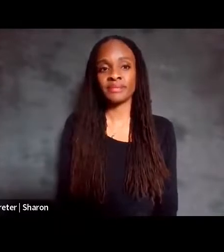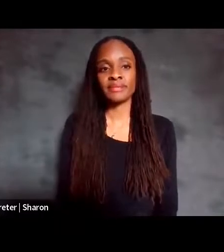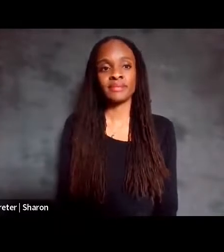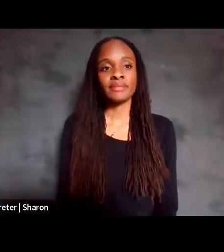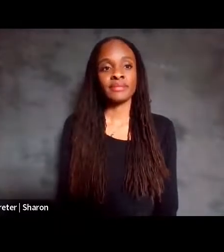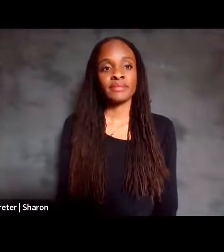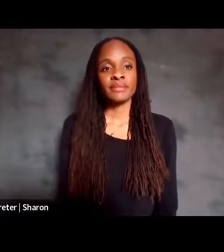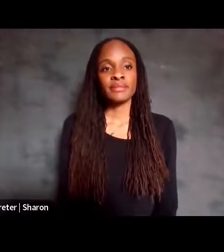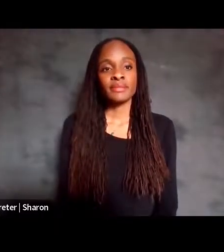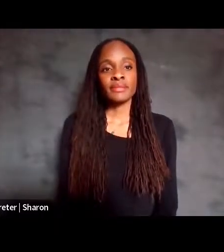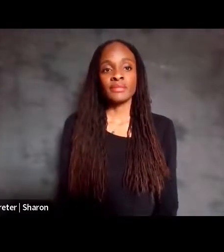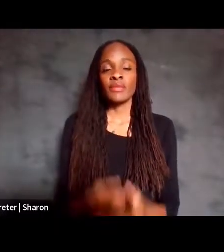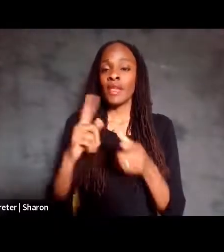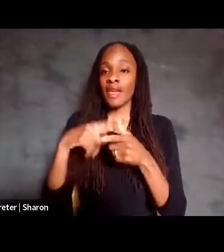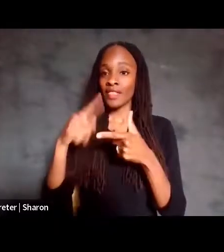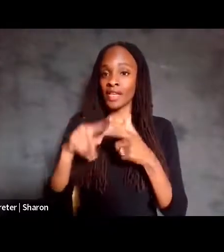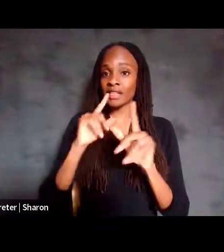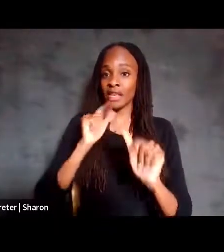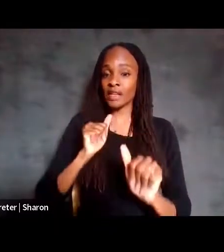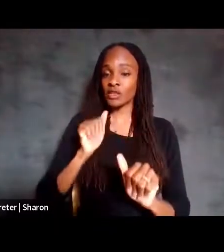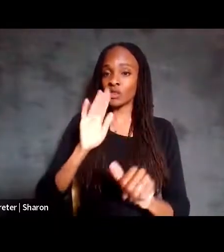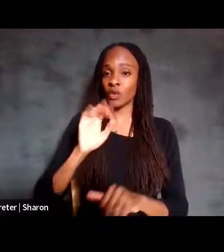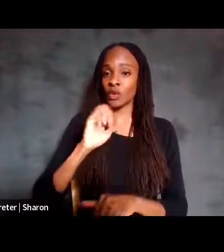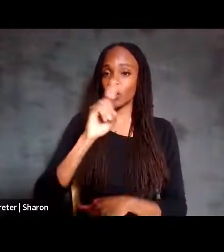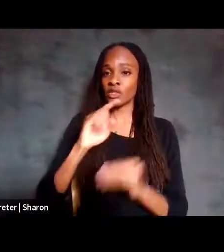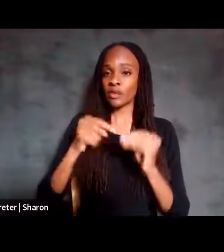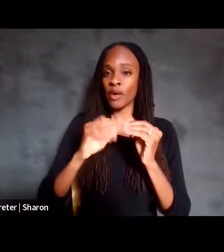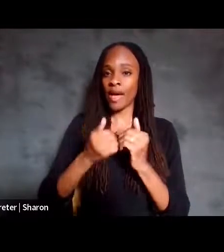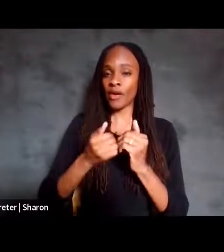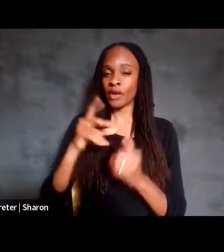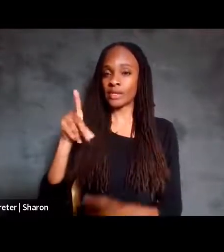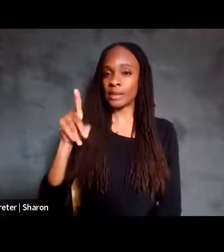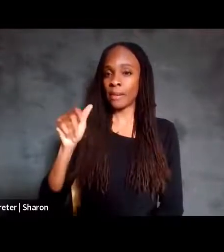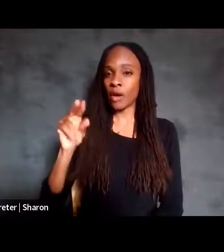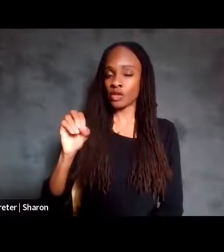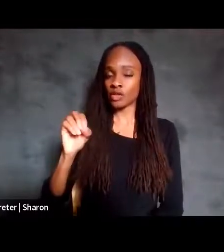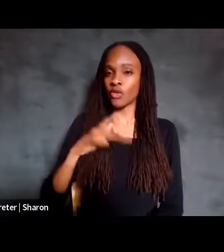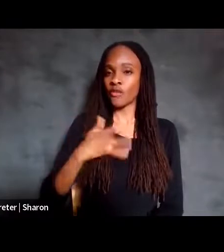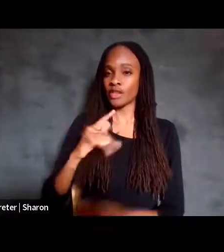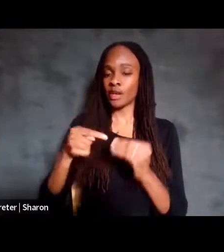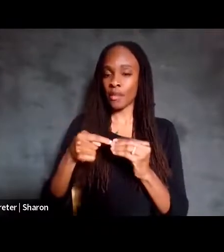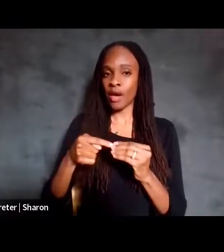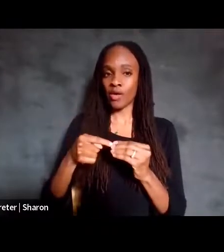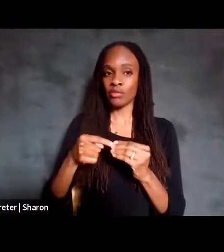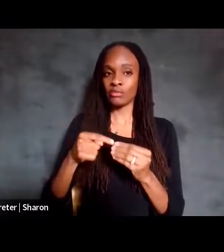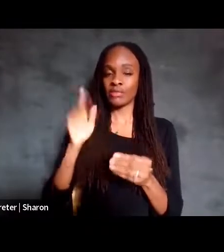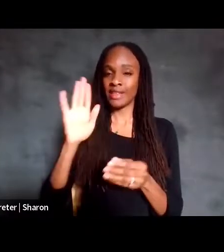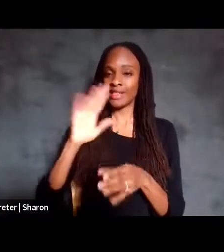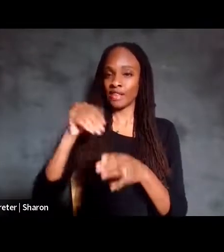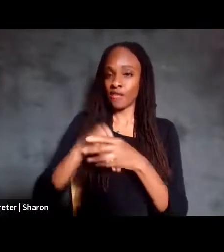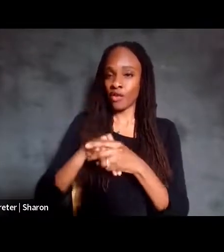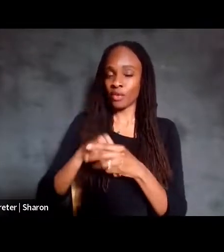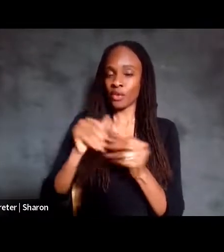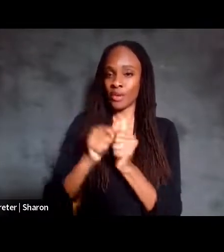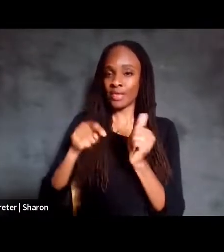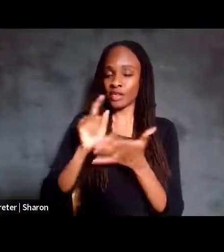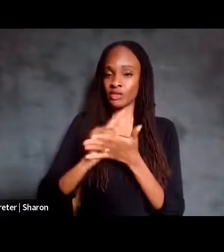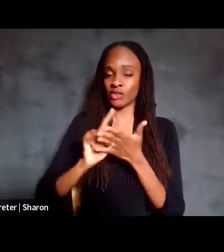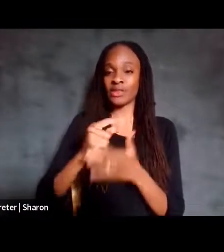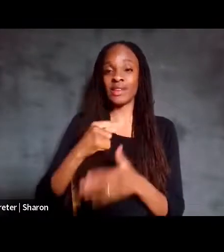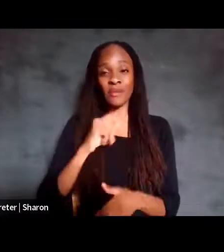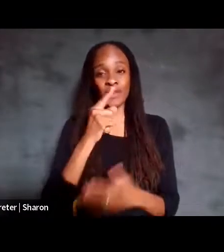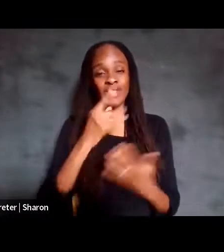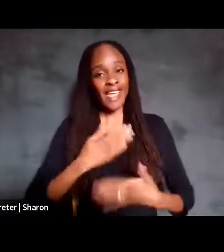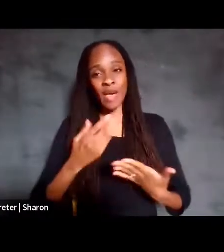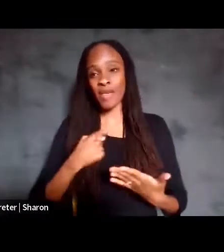And then in answer to the question about how Pancho feels about participating in this research, I am very happy to be